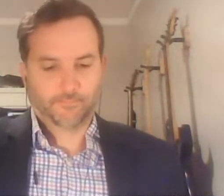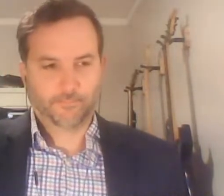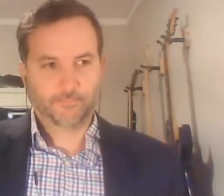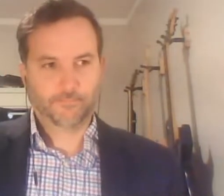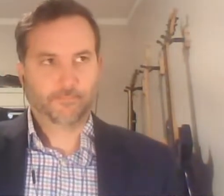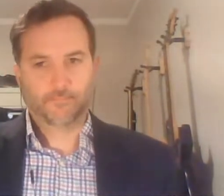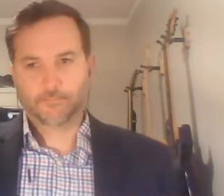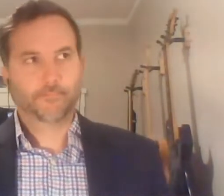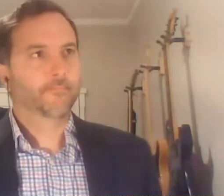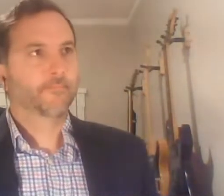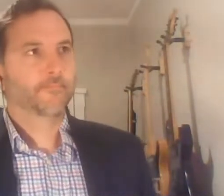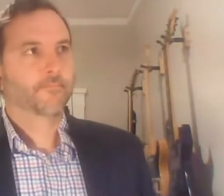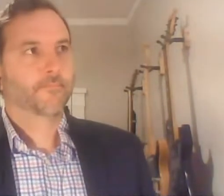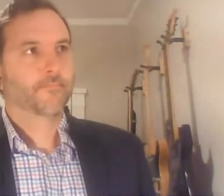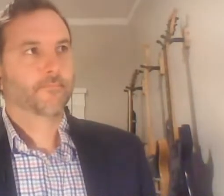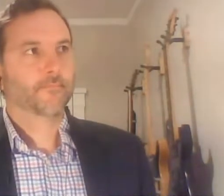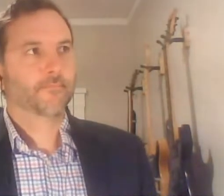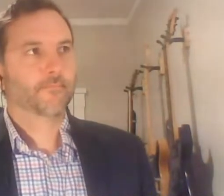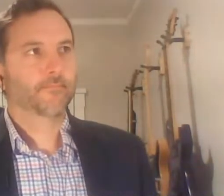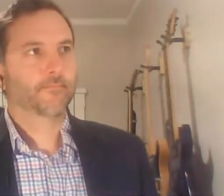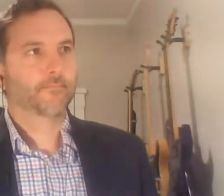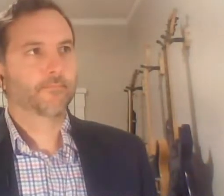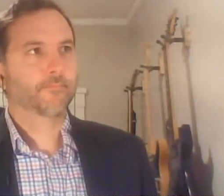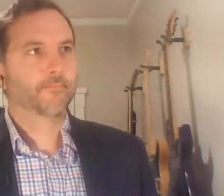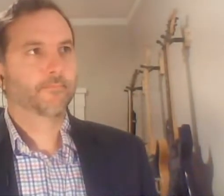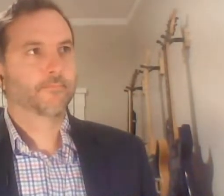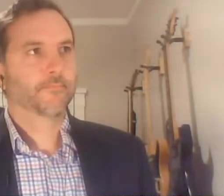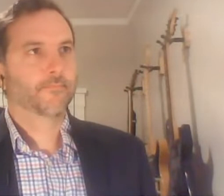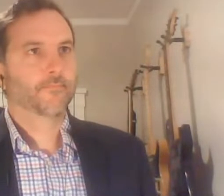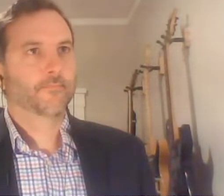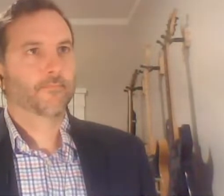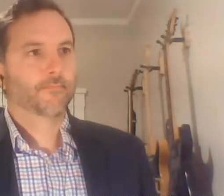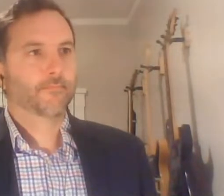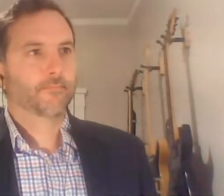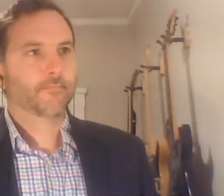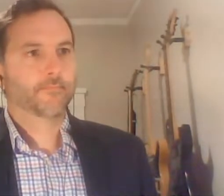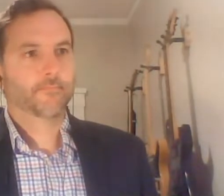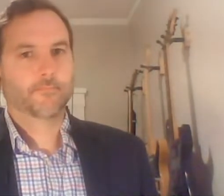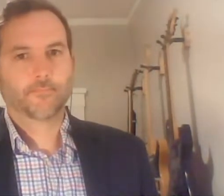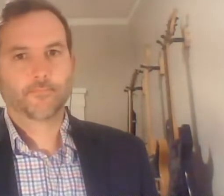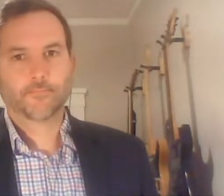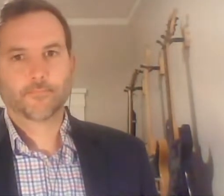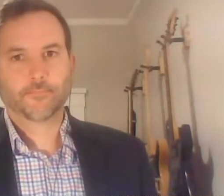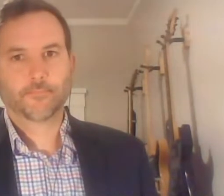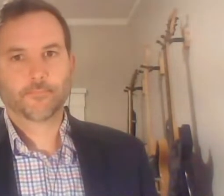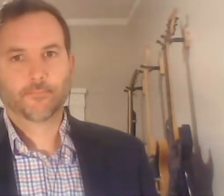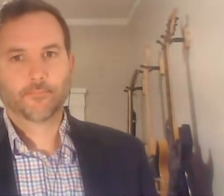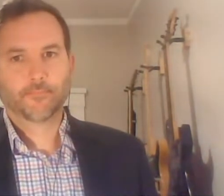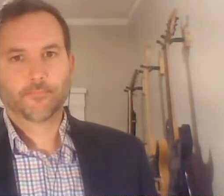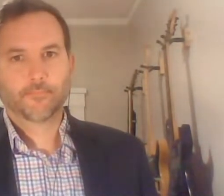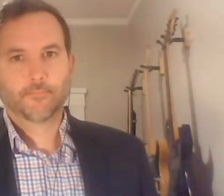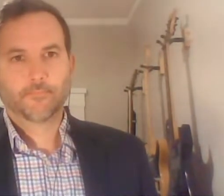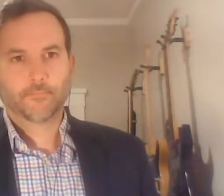and U.S. and international government agencies. It develops policy and research tools through